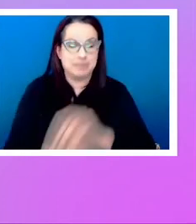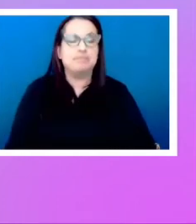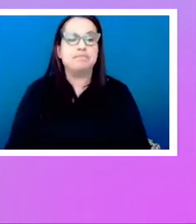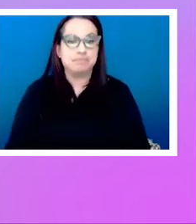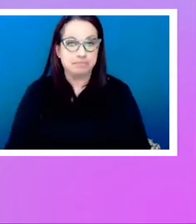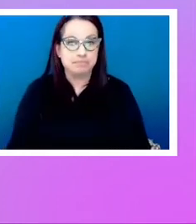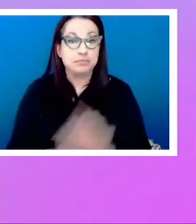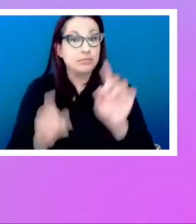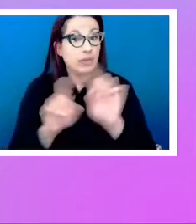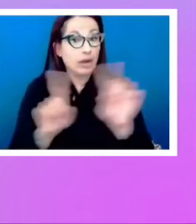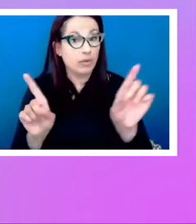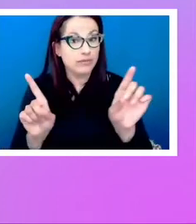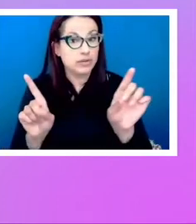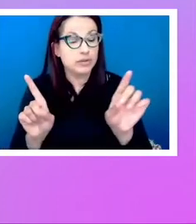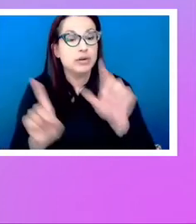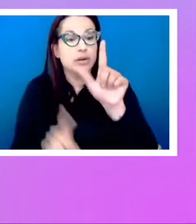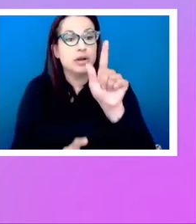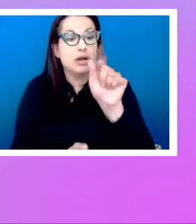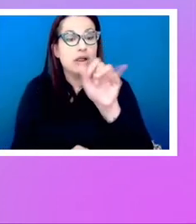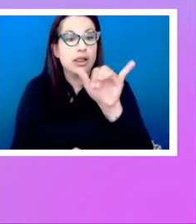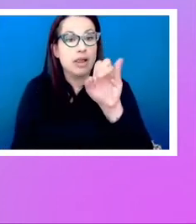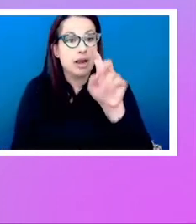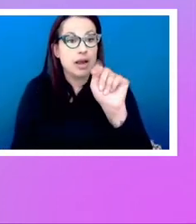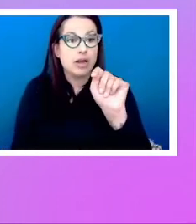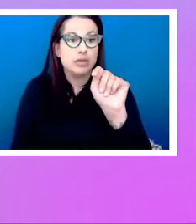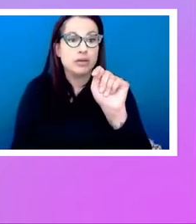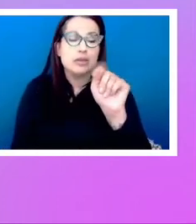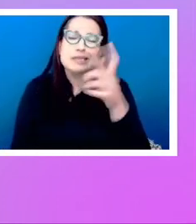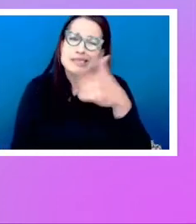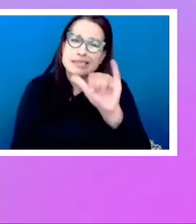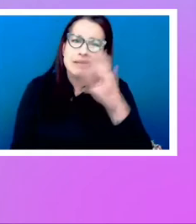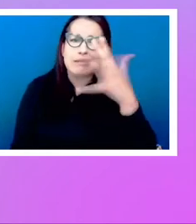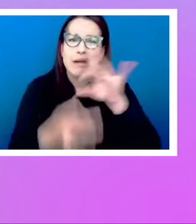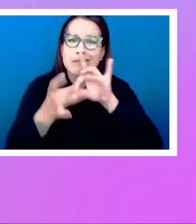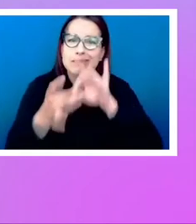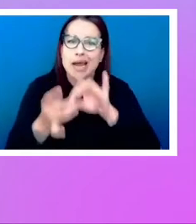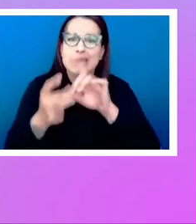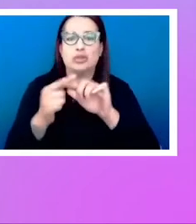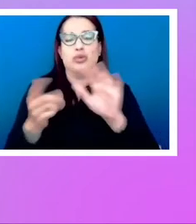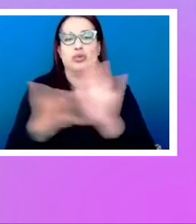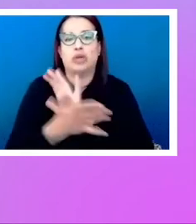However, layout was still kind of tied to the document structure.